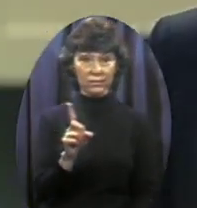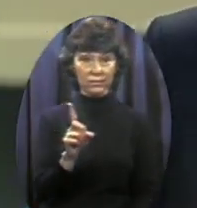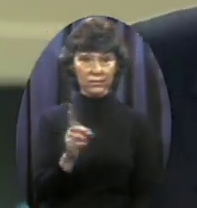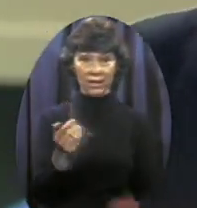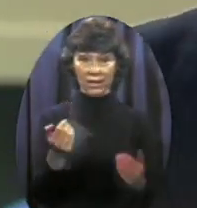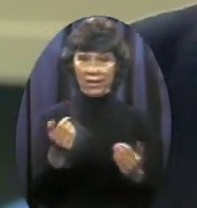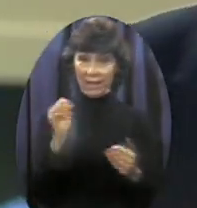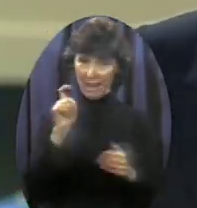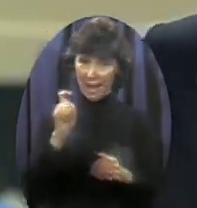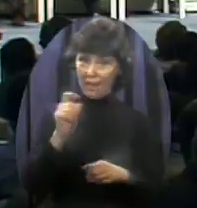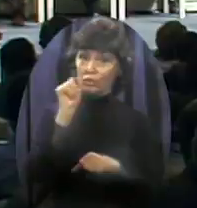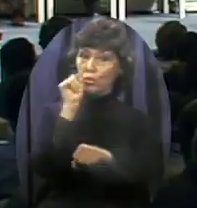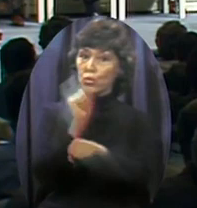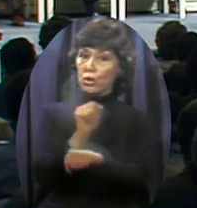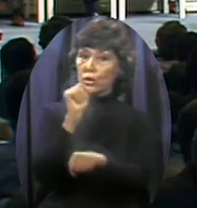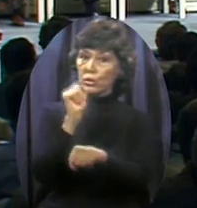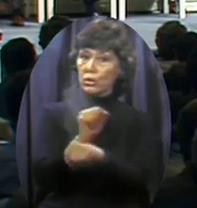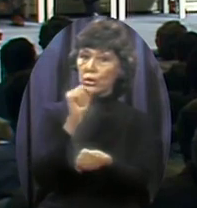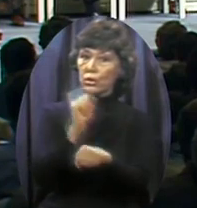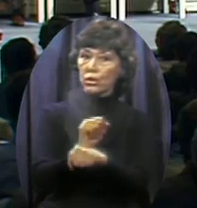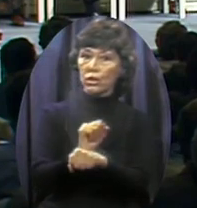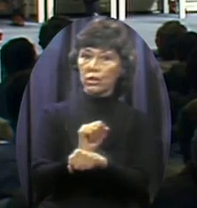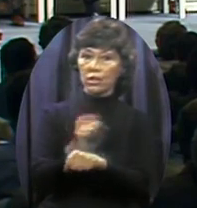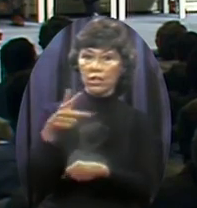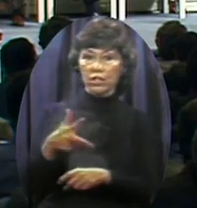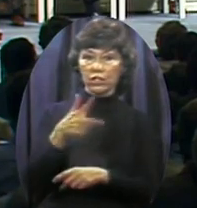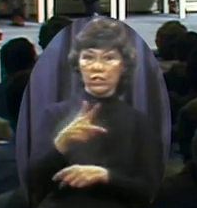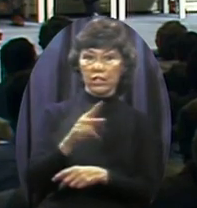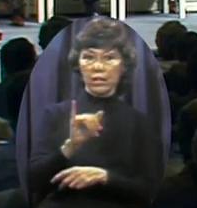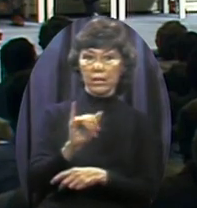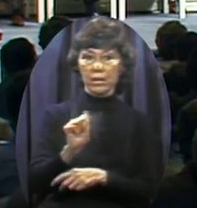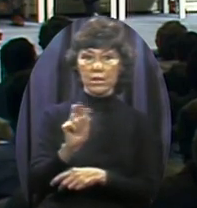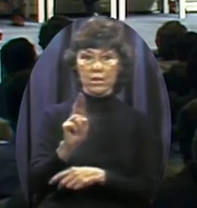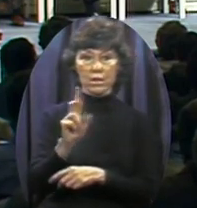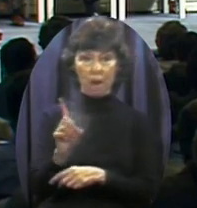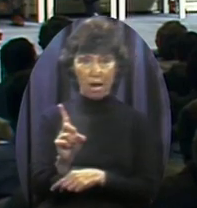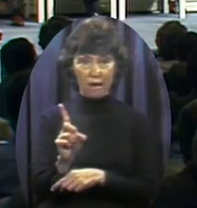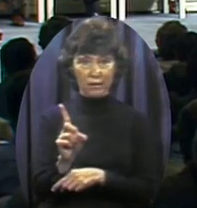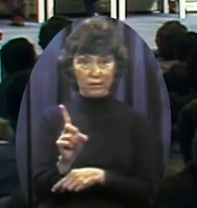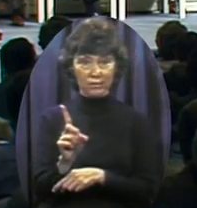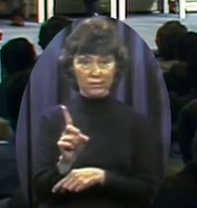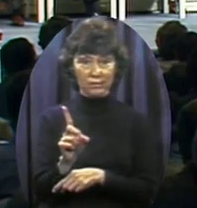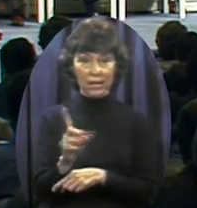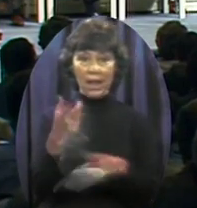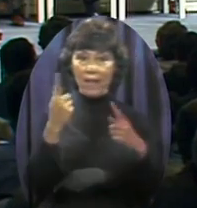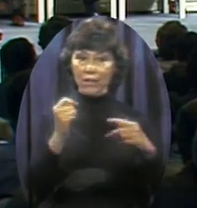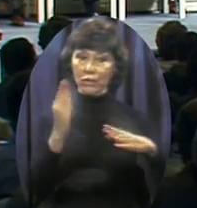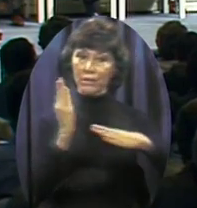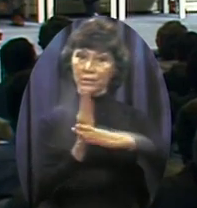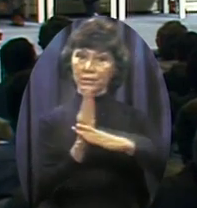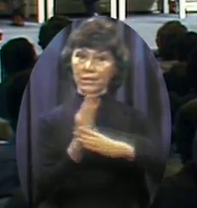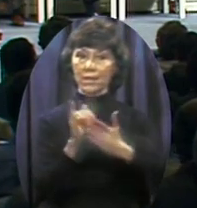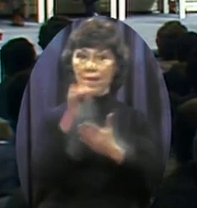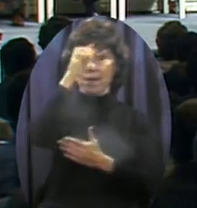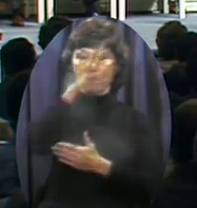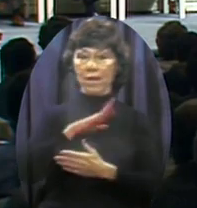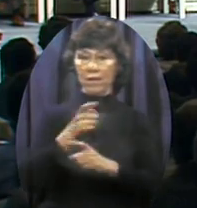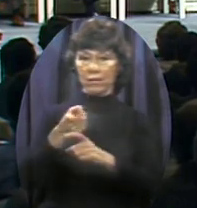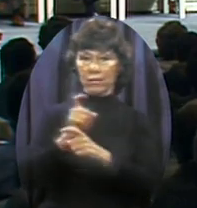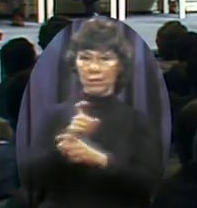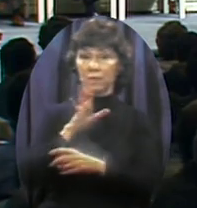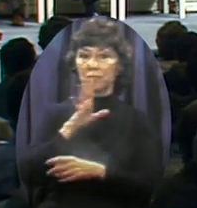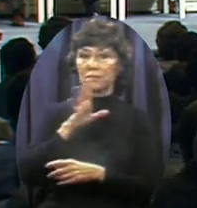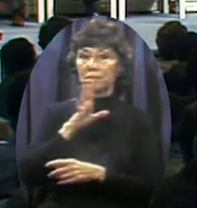to work in the shipyards And what time he's not working in the shipyards To keep him from speaking out for freedom They have him in the police station